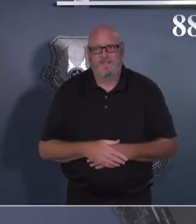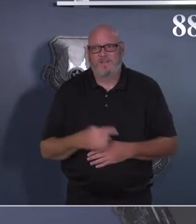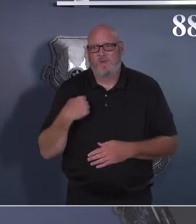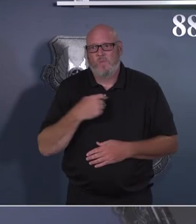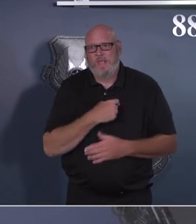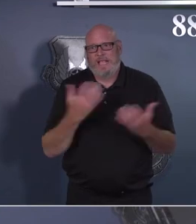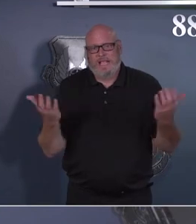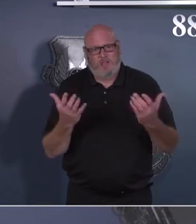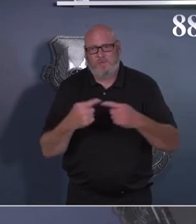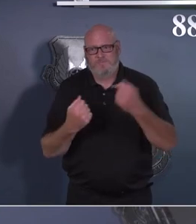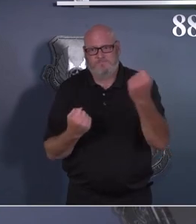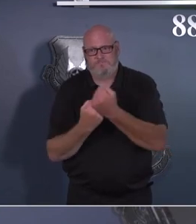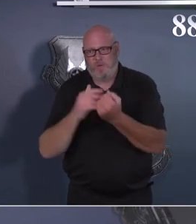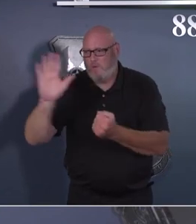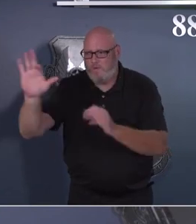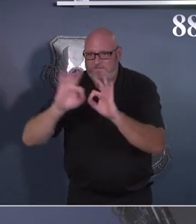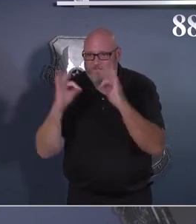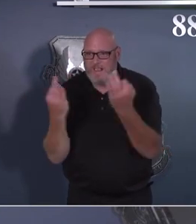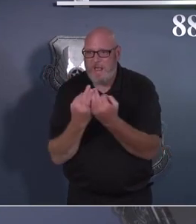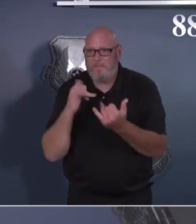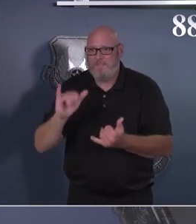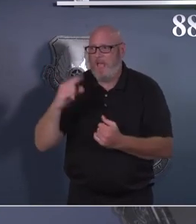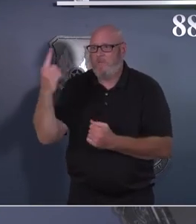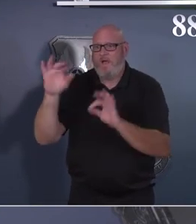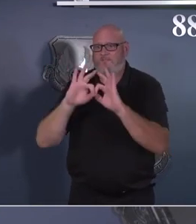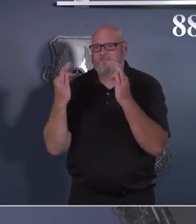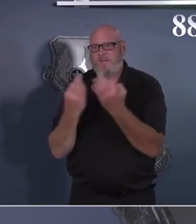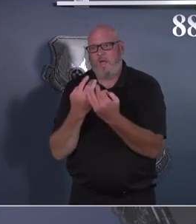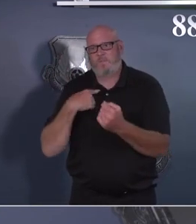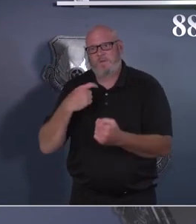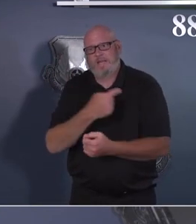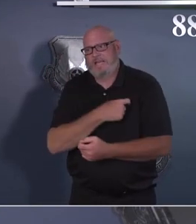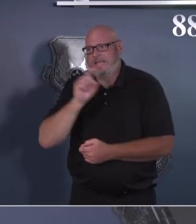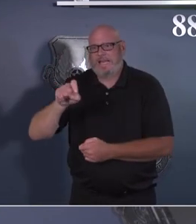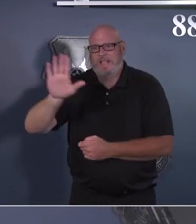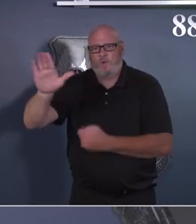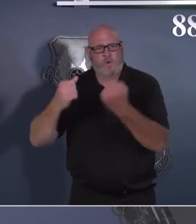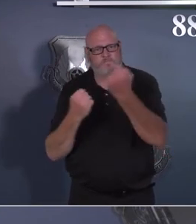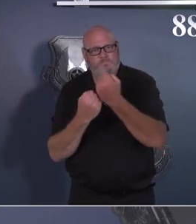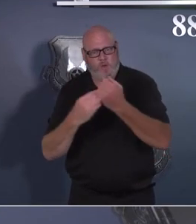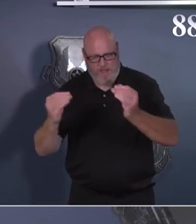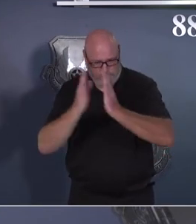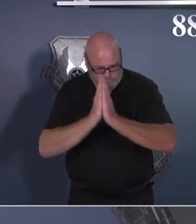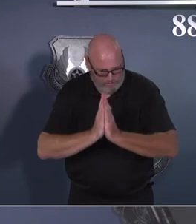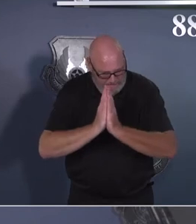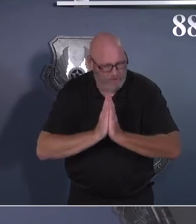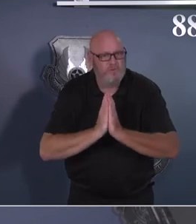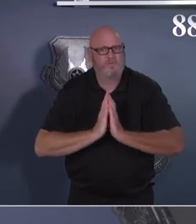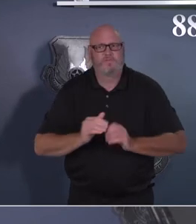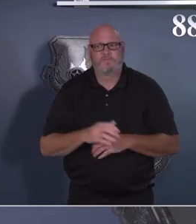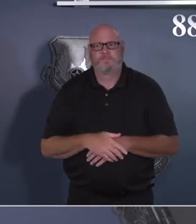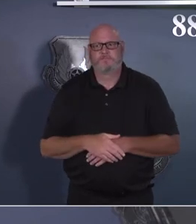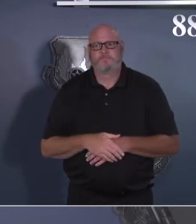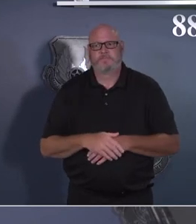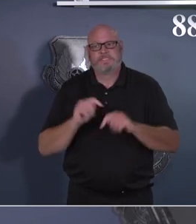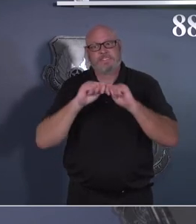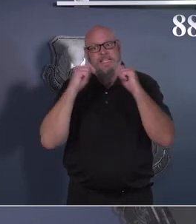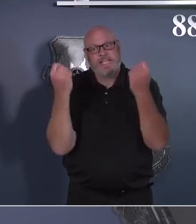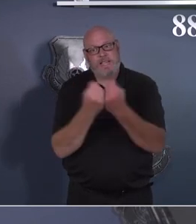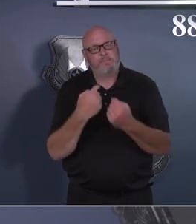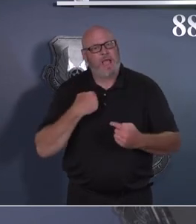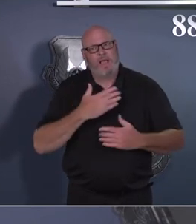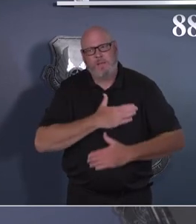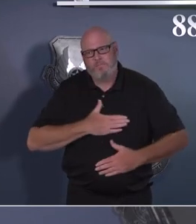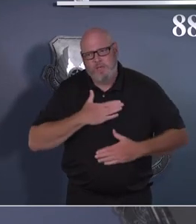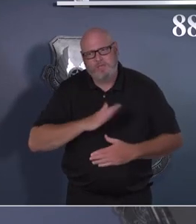you're in our thoughts and prayers. Team, I appreciate all that you're doing. I appreciate you giving me the opportunity to serve you each and every